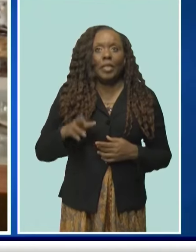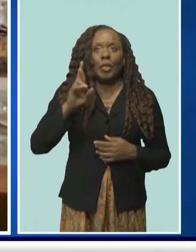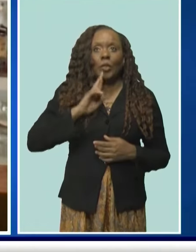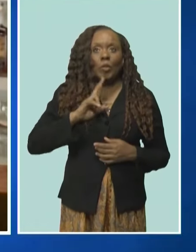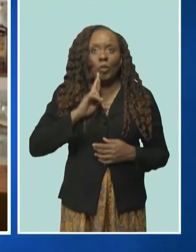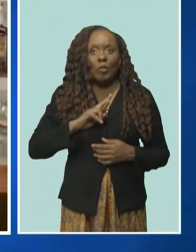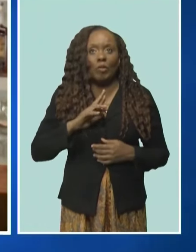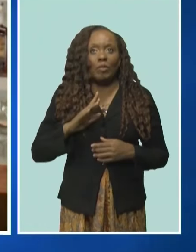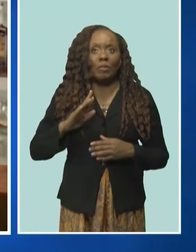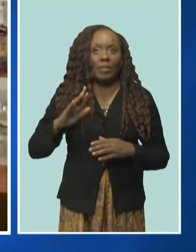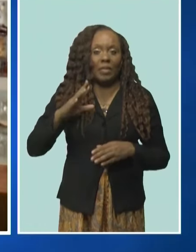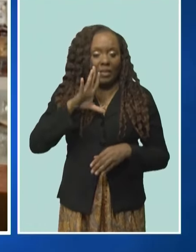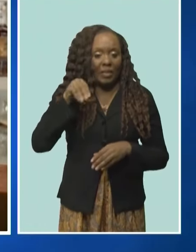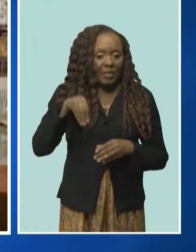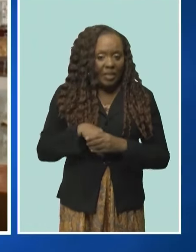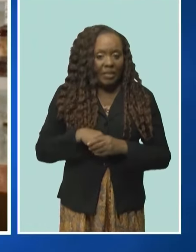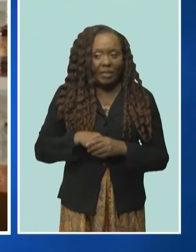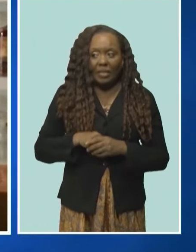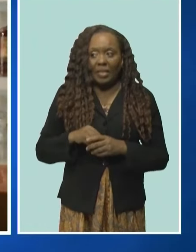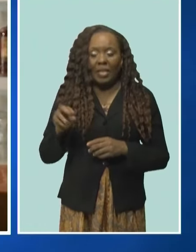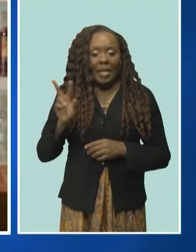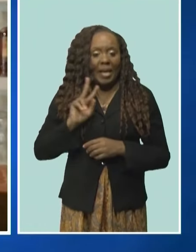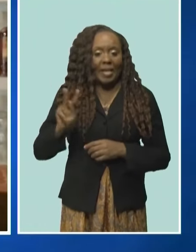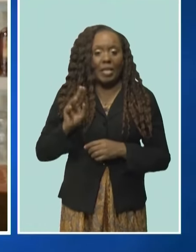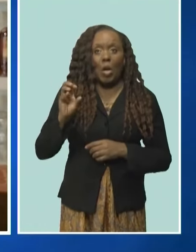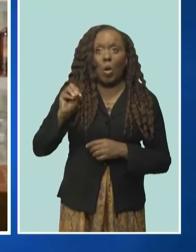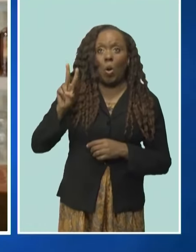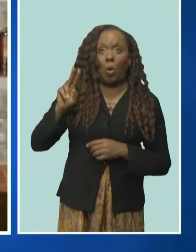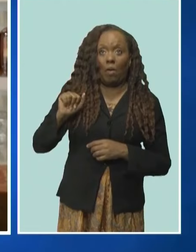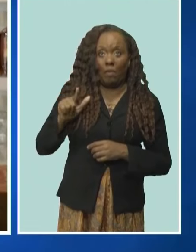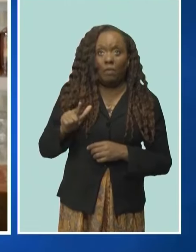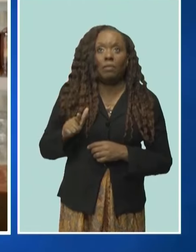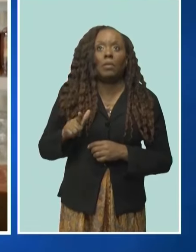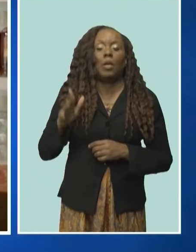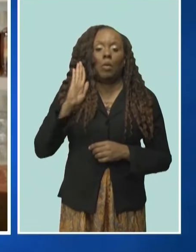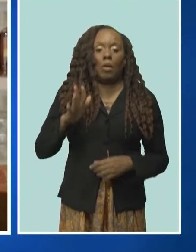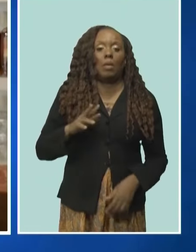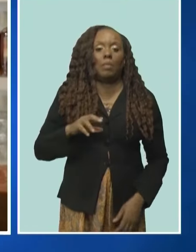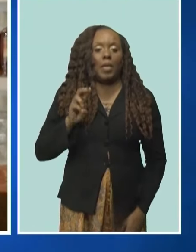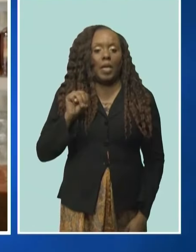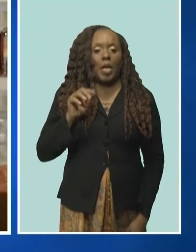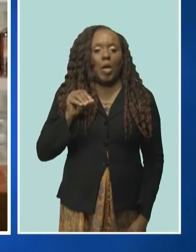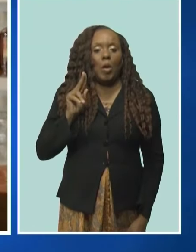all the matches in Barbados at Kensington Oval will be monger rum.